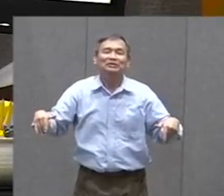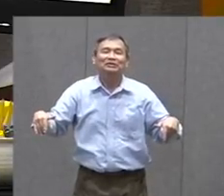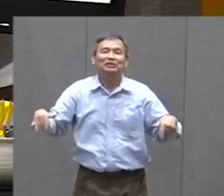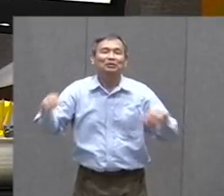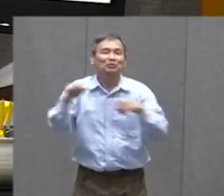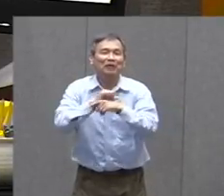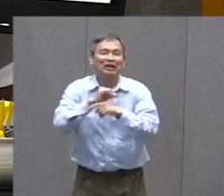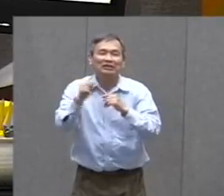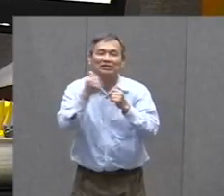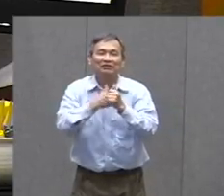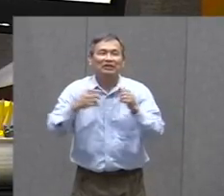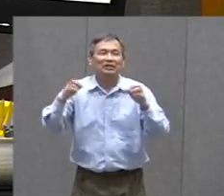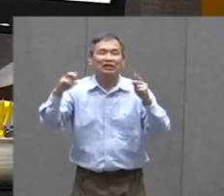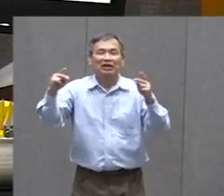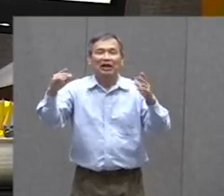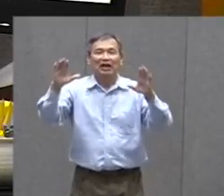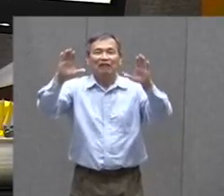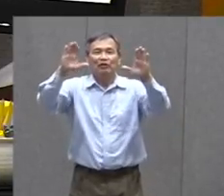Practice Your